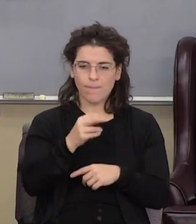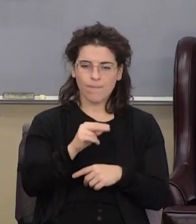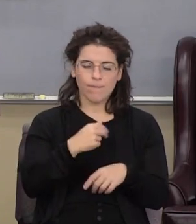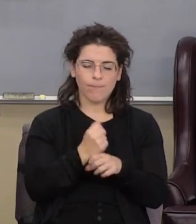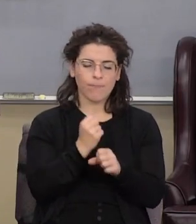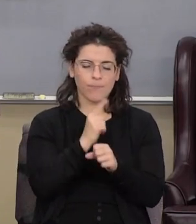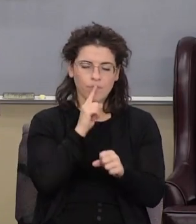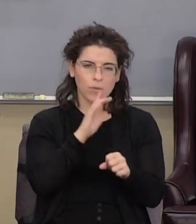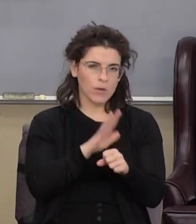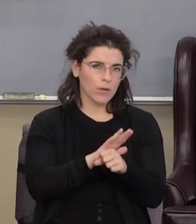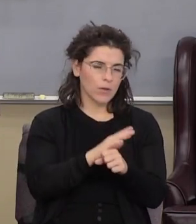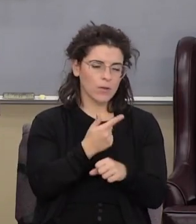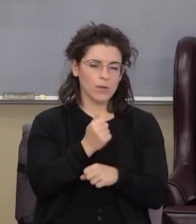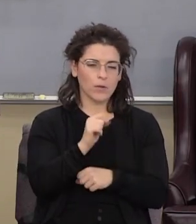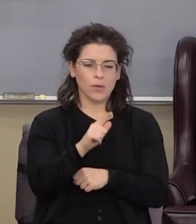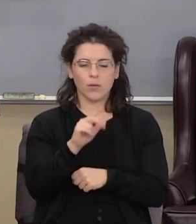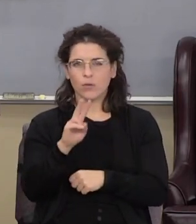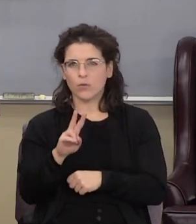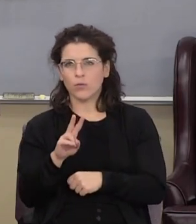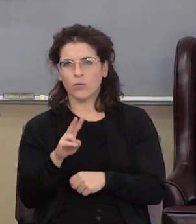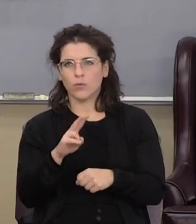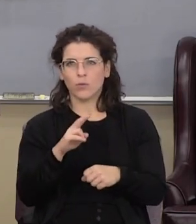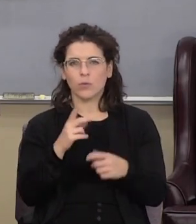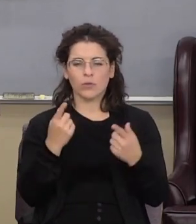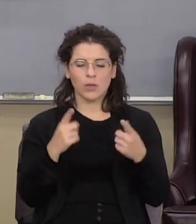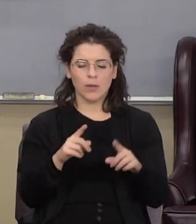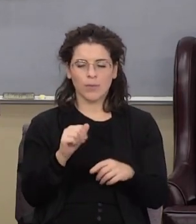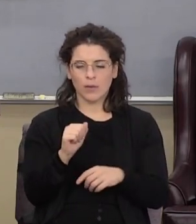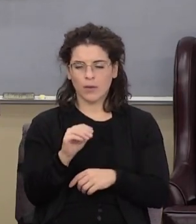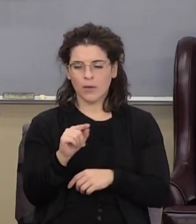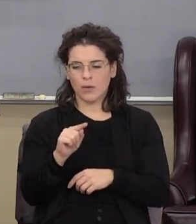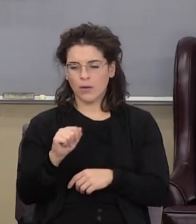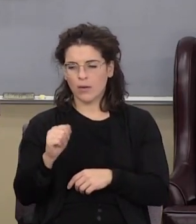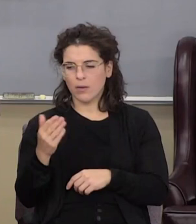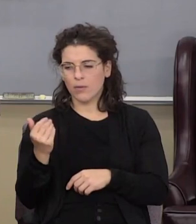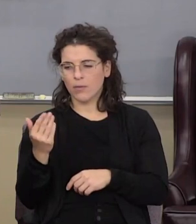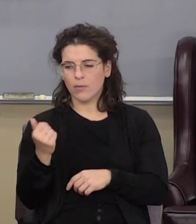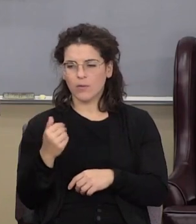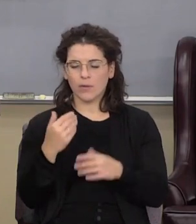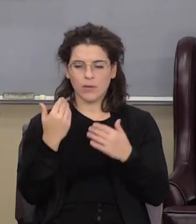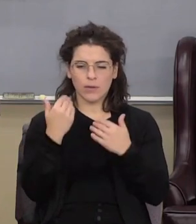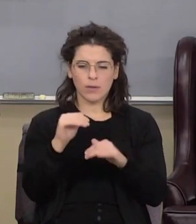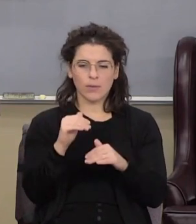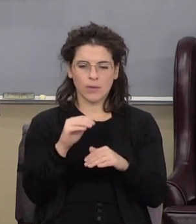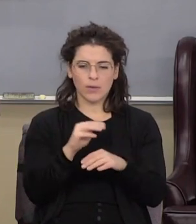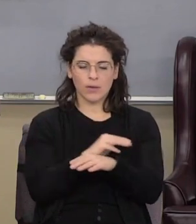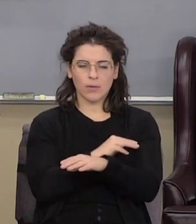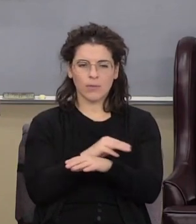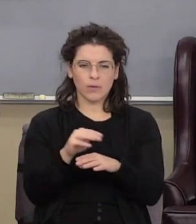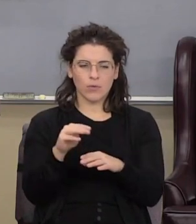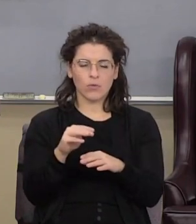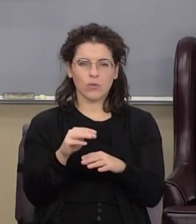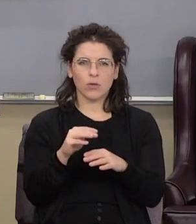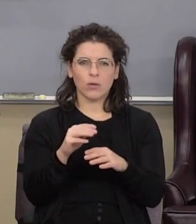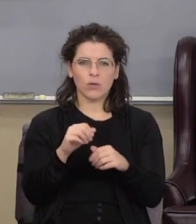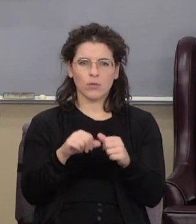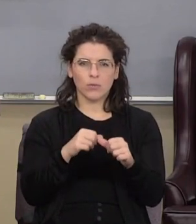Galatians chapter 2 which took place in Acts 15 to limit his ministry to the circumcision who do you think he wrote 1st John too